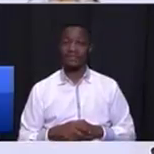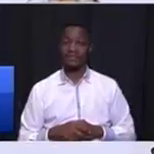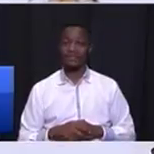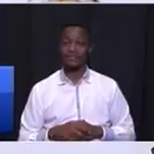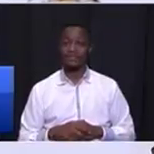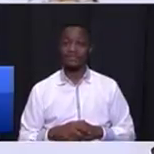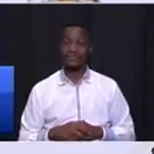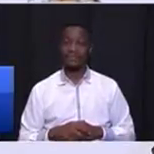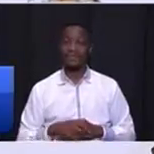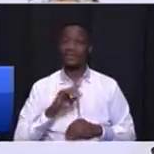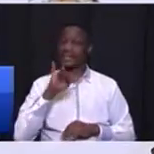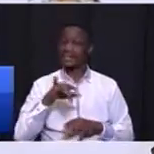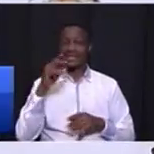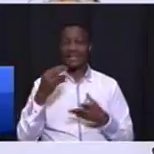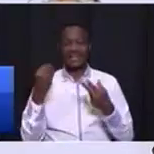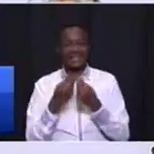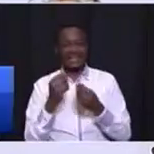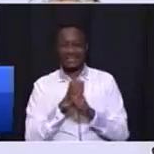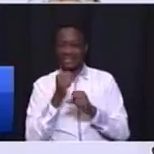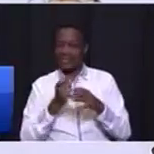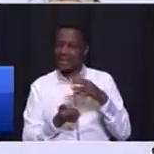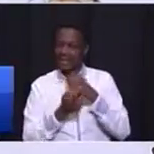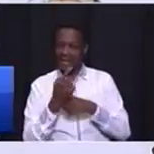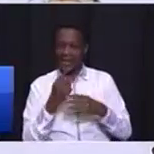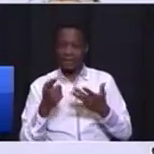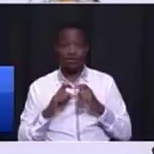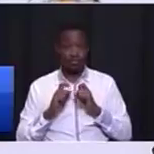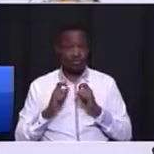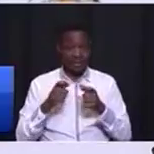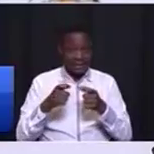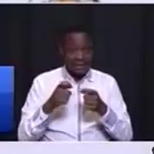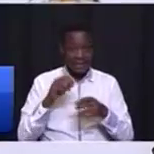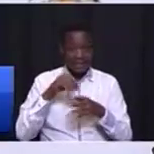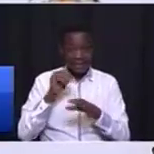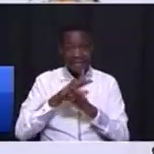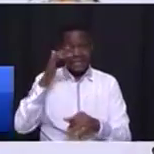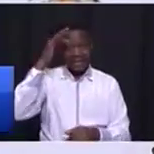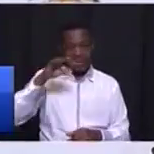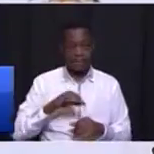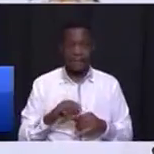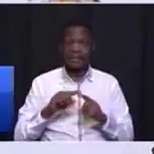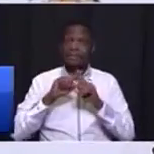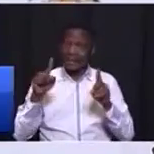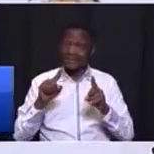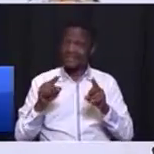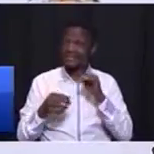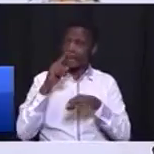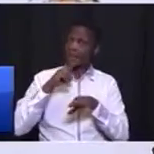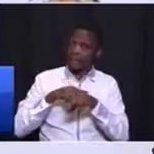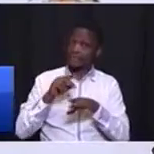quickly in government and sometimes there is the art of making things not happen.